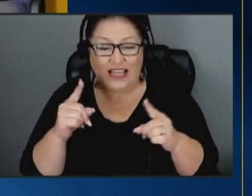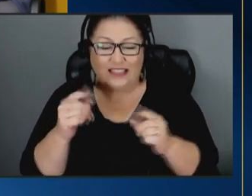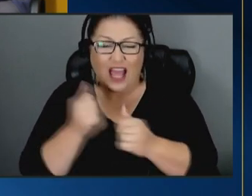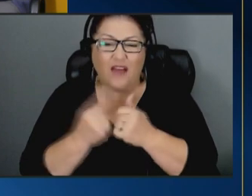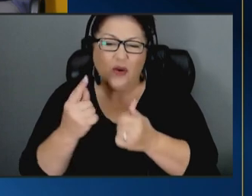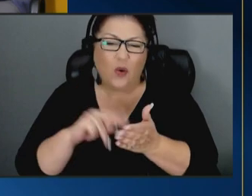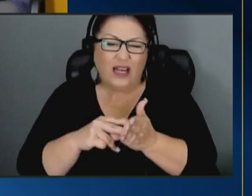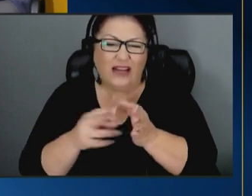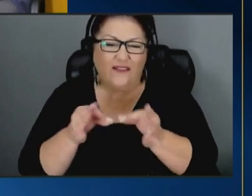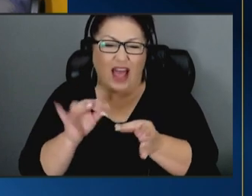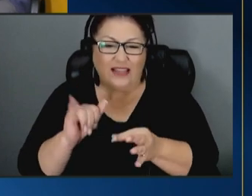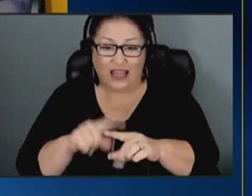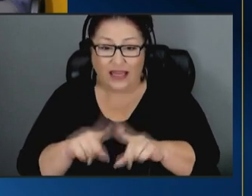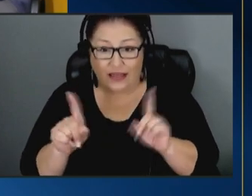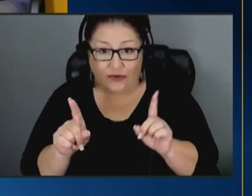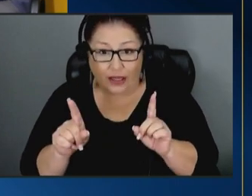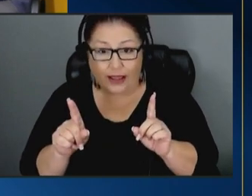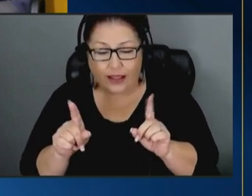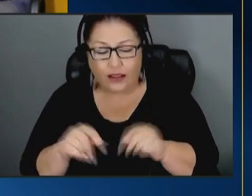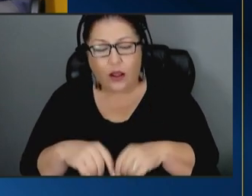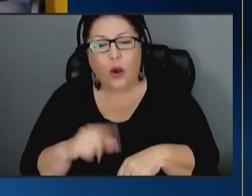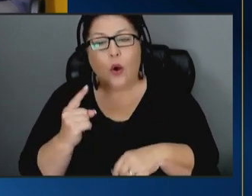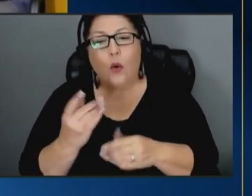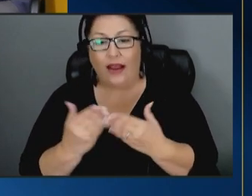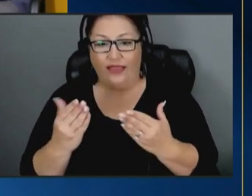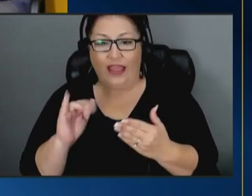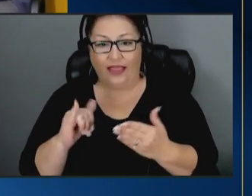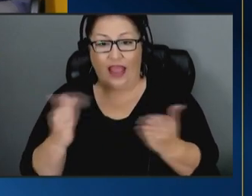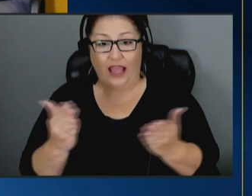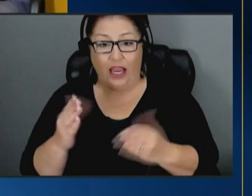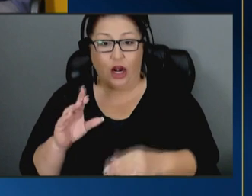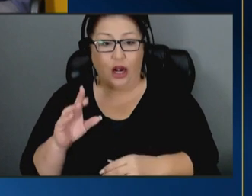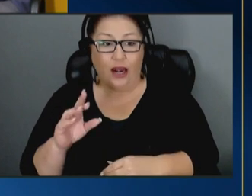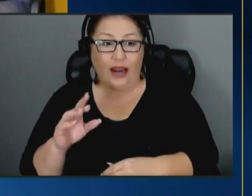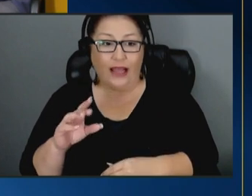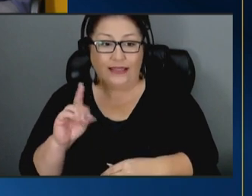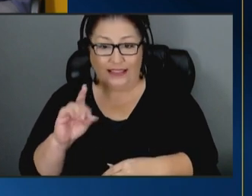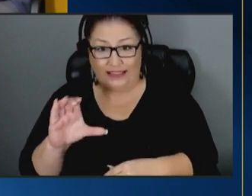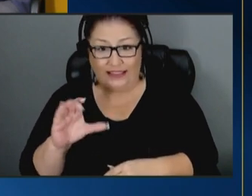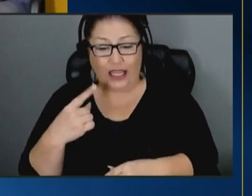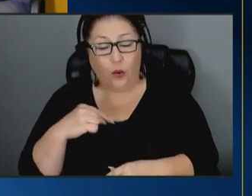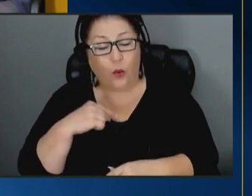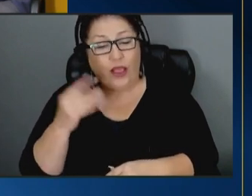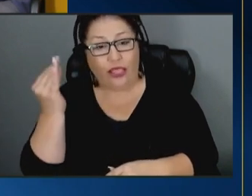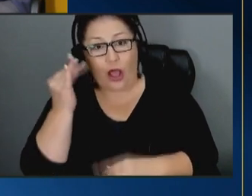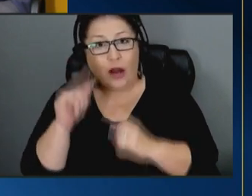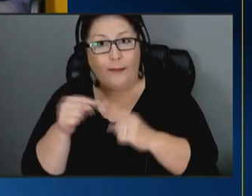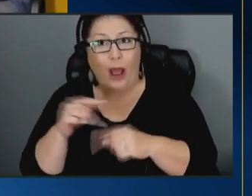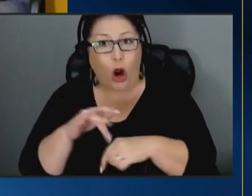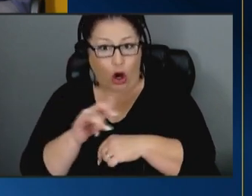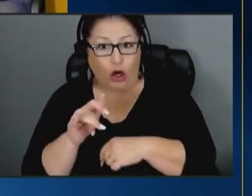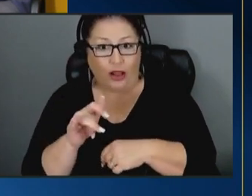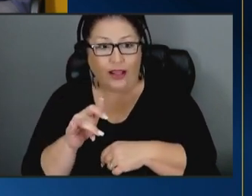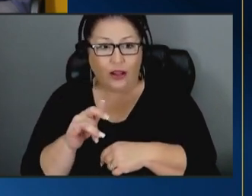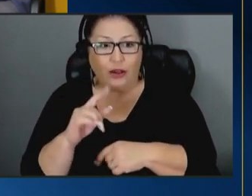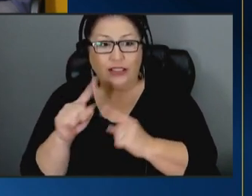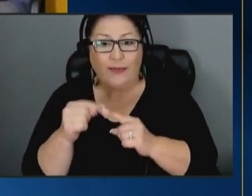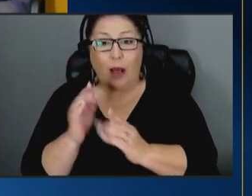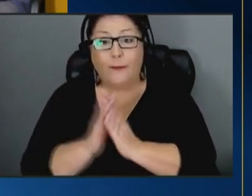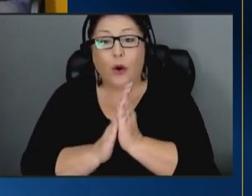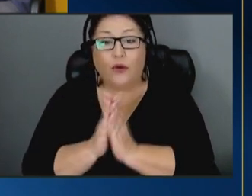so one thing that here in the district of columbia that we thought about very early on was around motivational interviewing